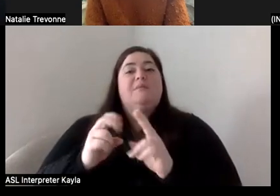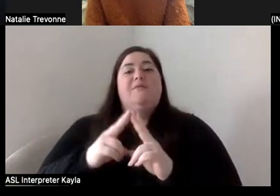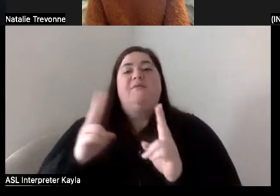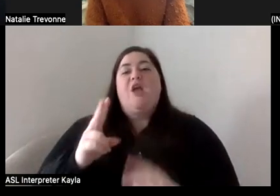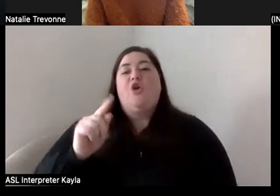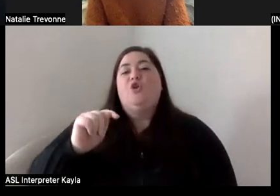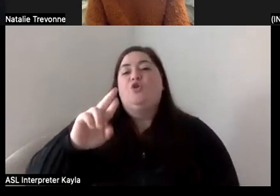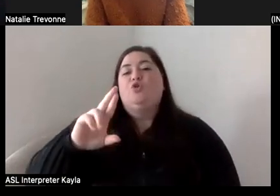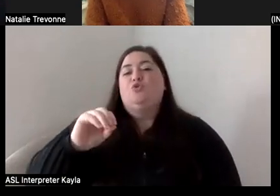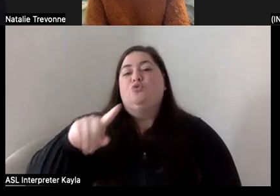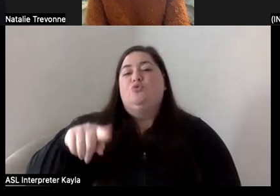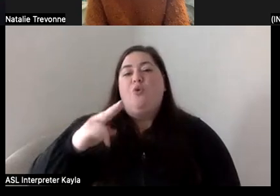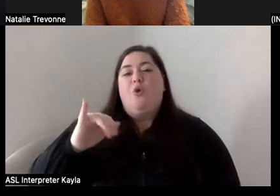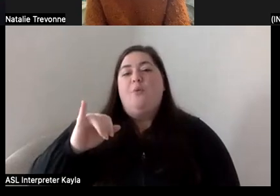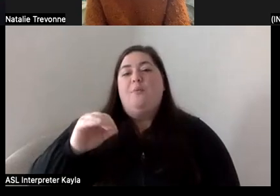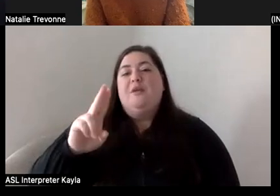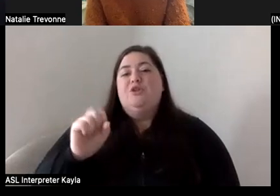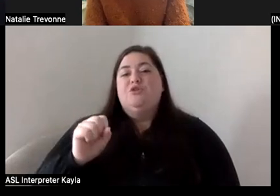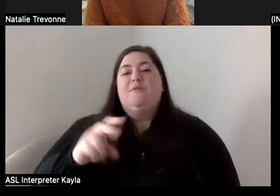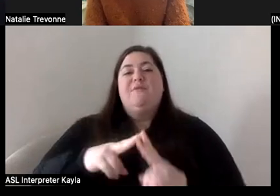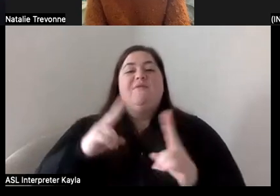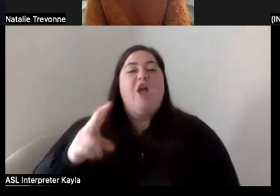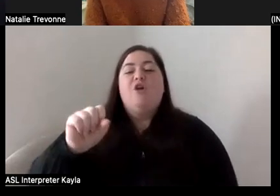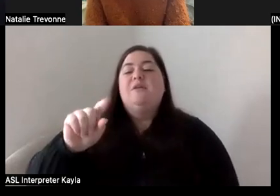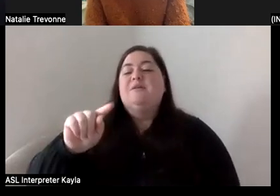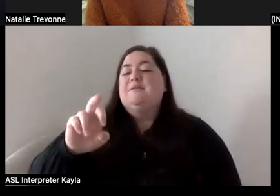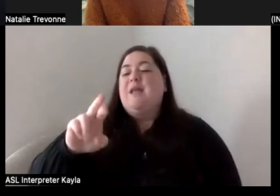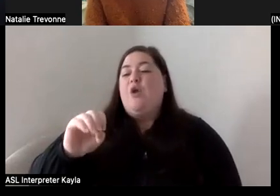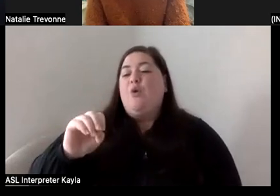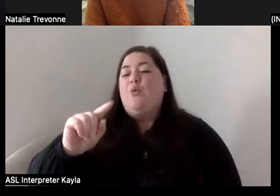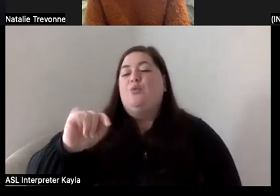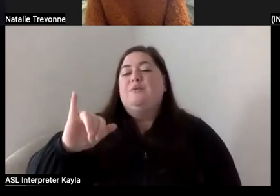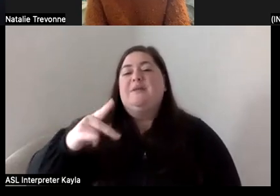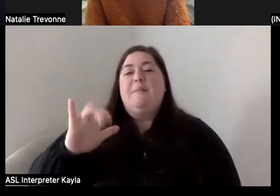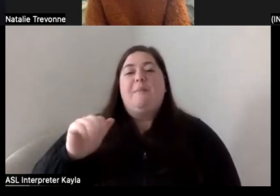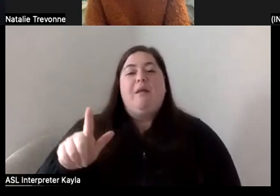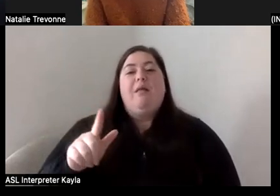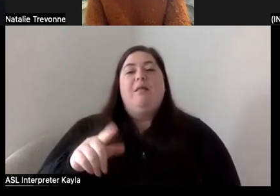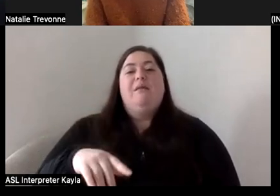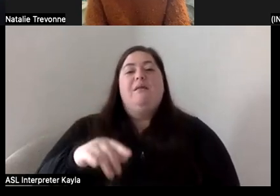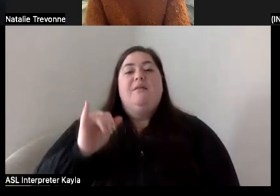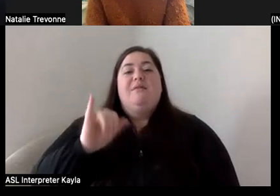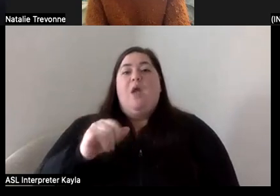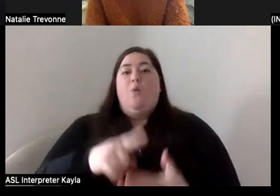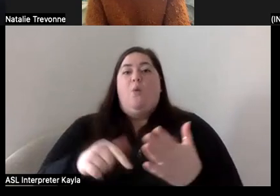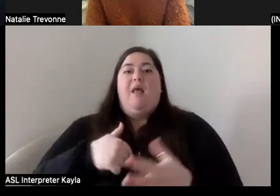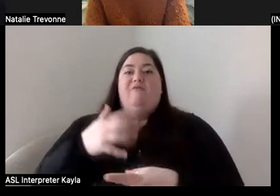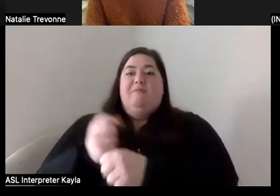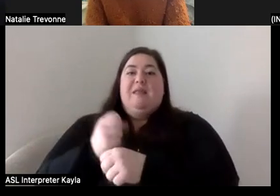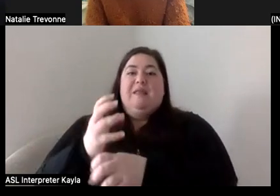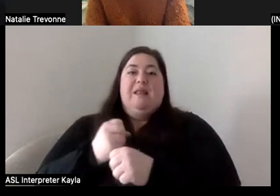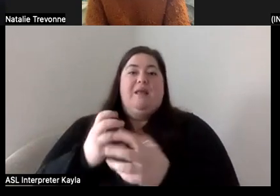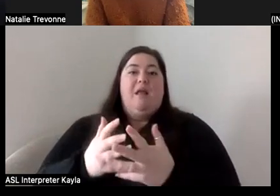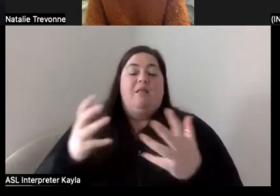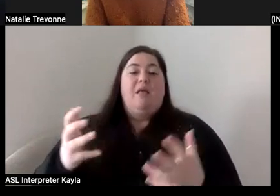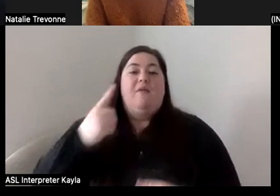-ish and stereotypical and in complete transparency. Like that's a lot of what I've been getting as